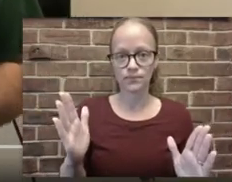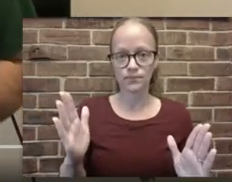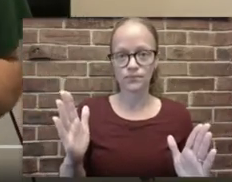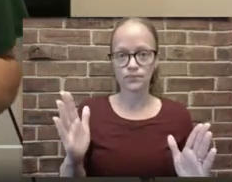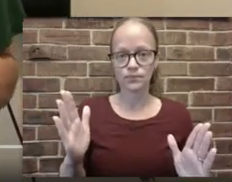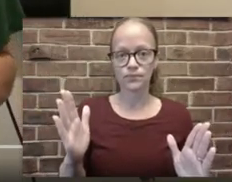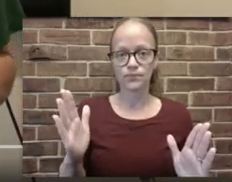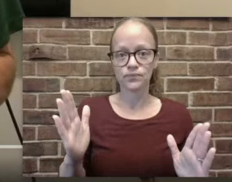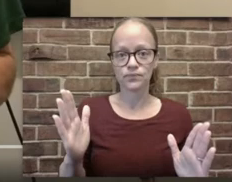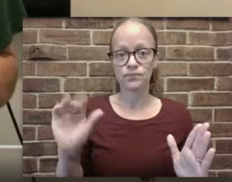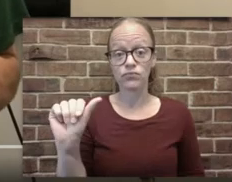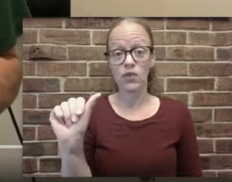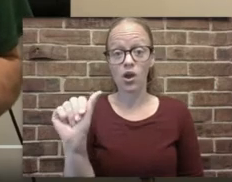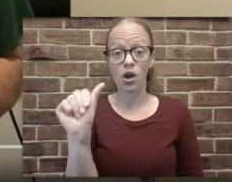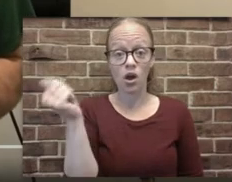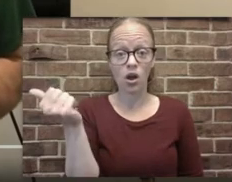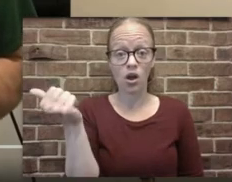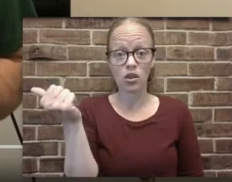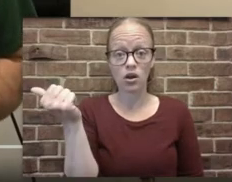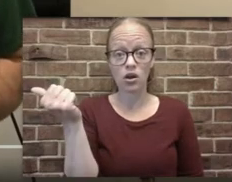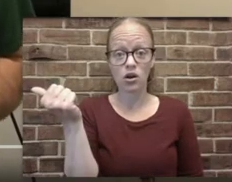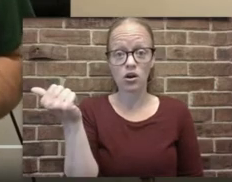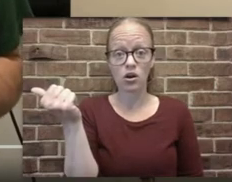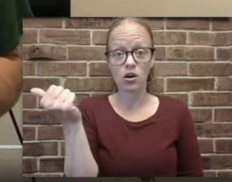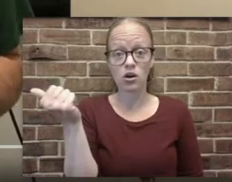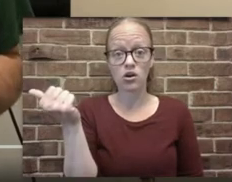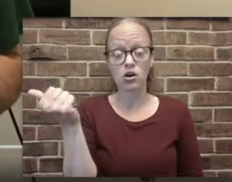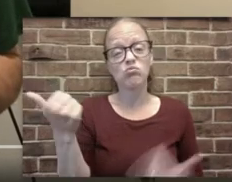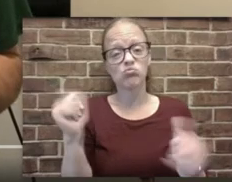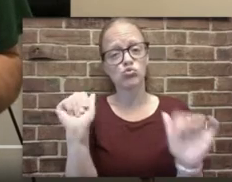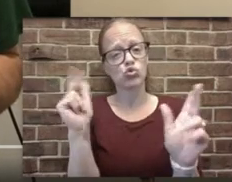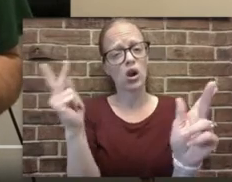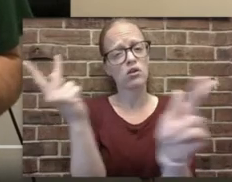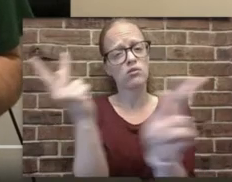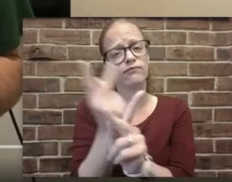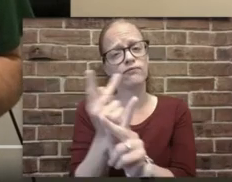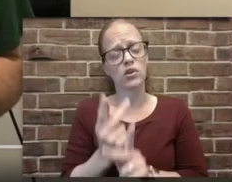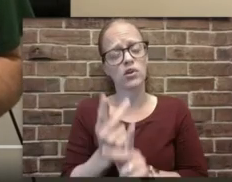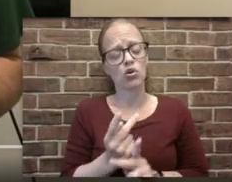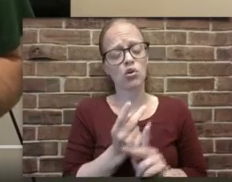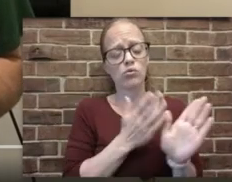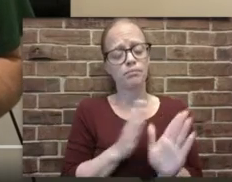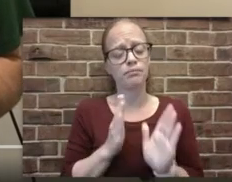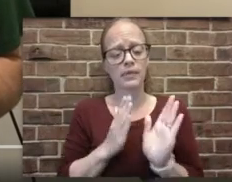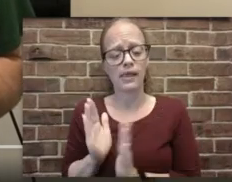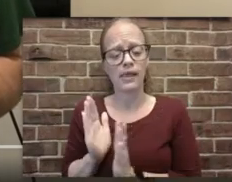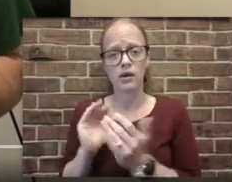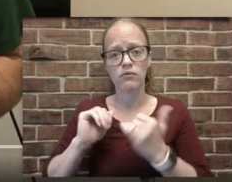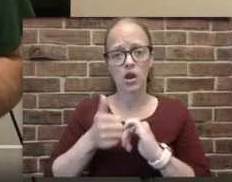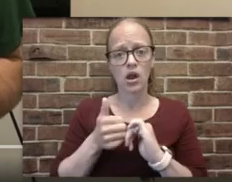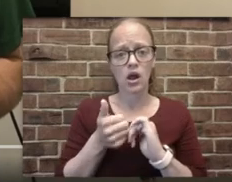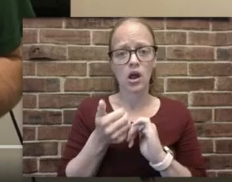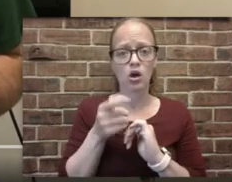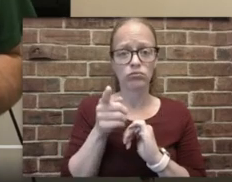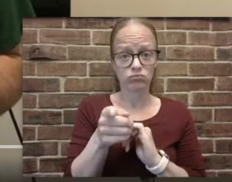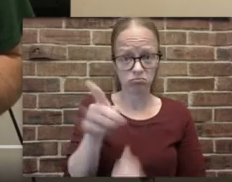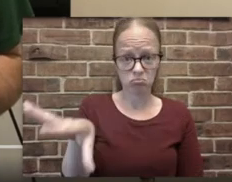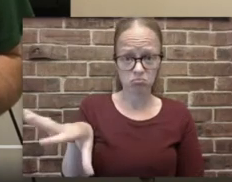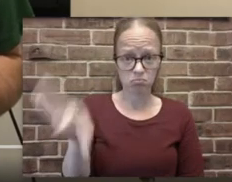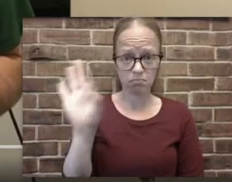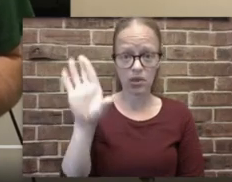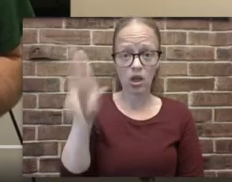Also, another thing, we do continue to work out a plan for you and your family to pick up items from Madison Middle School, your items.